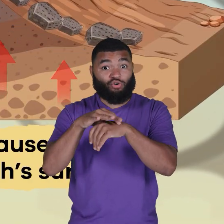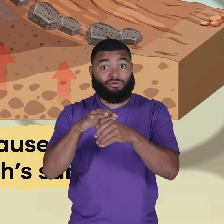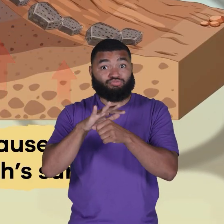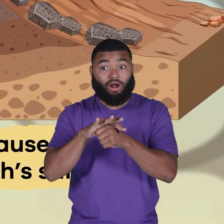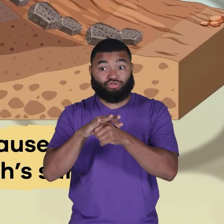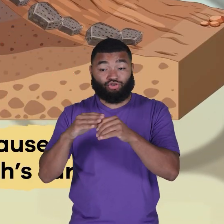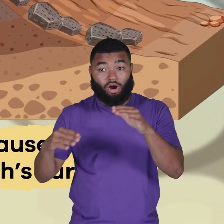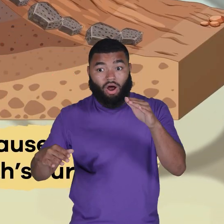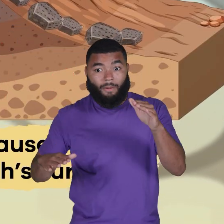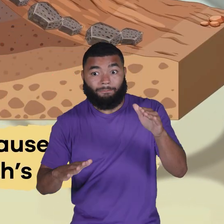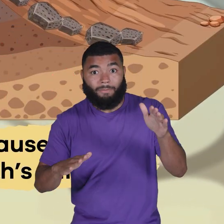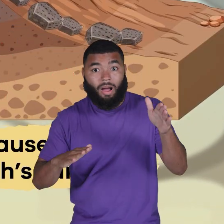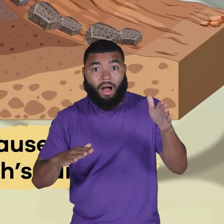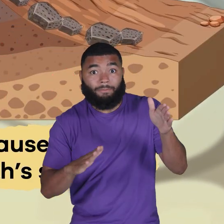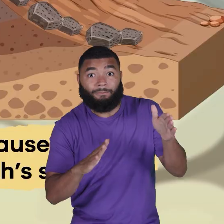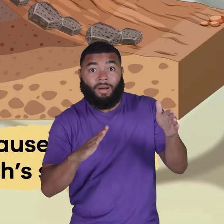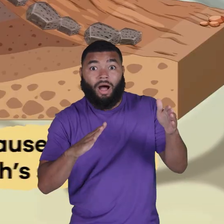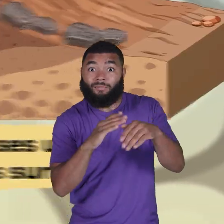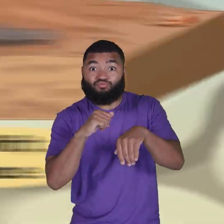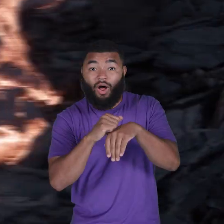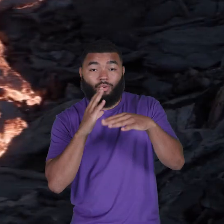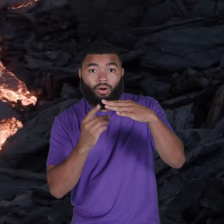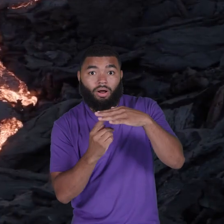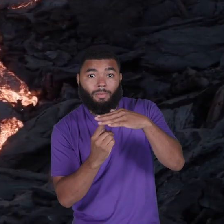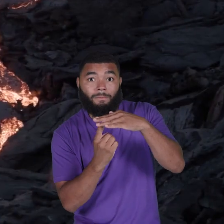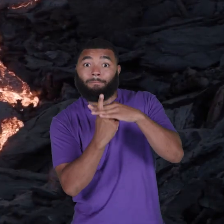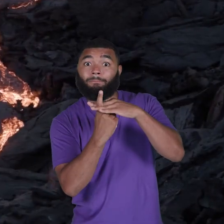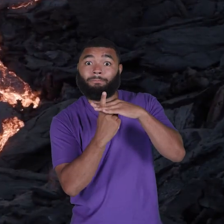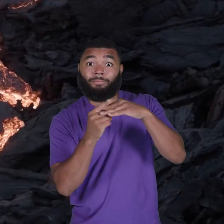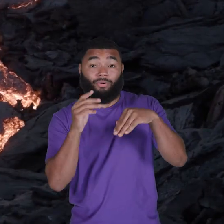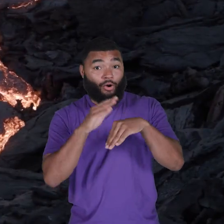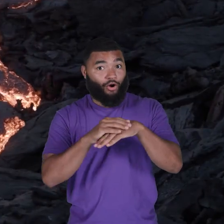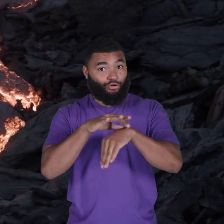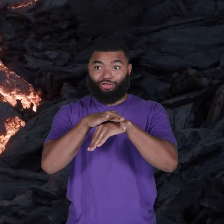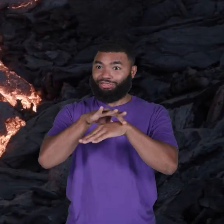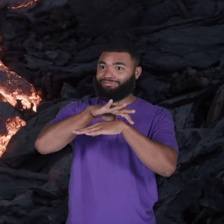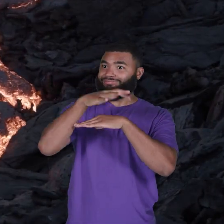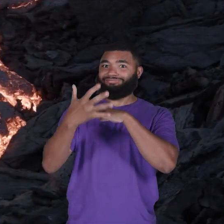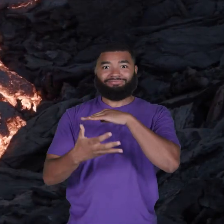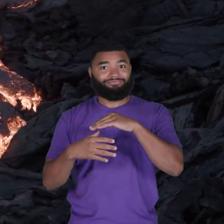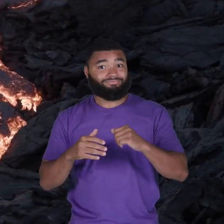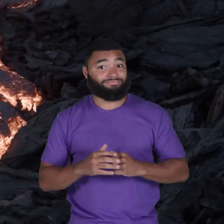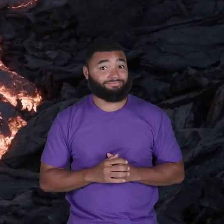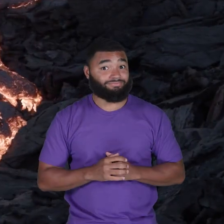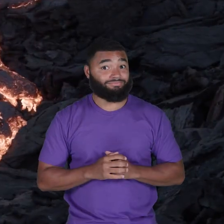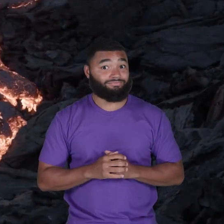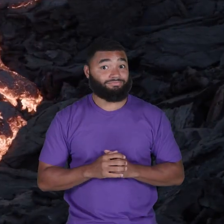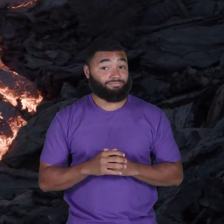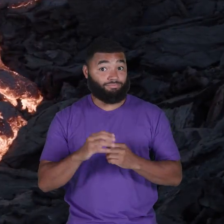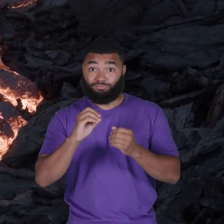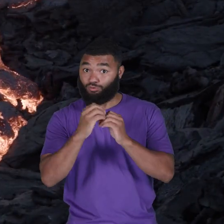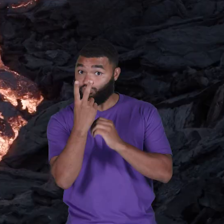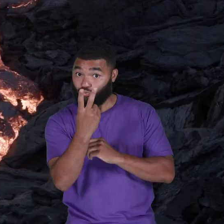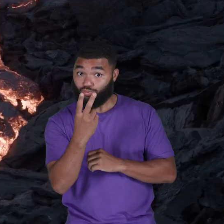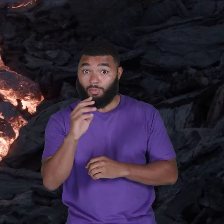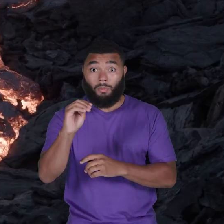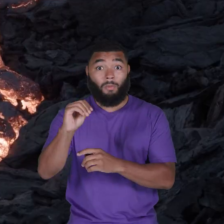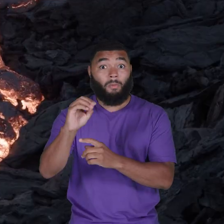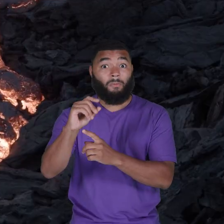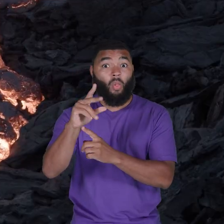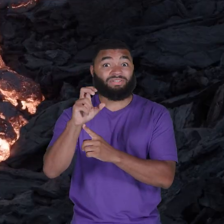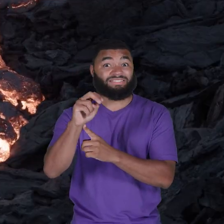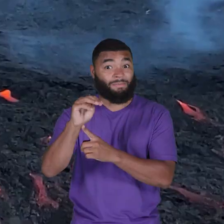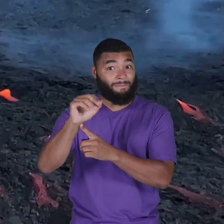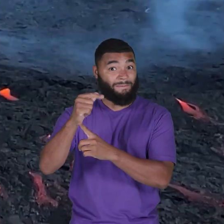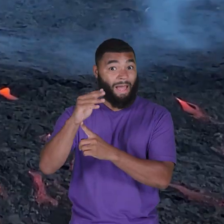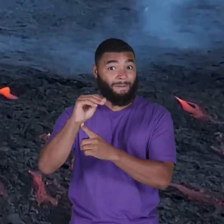end up on the Earth's surface. 2. Molten magma flows to the surface of the Earth